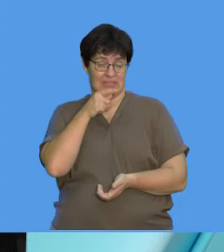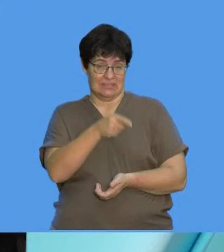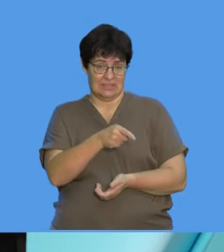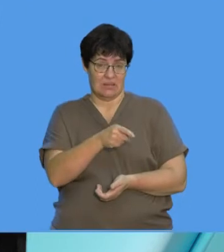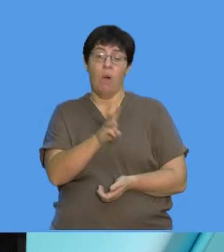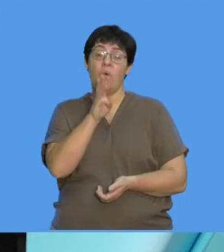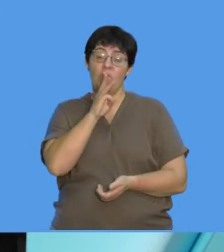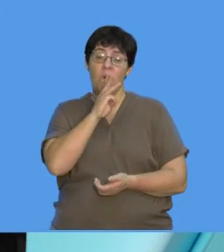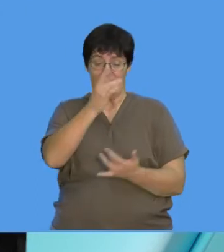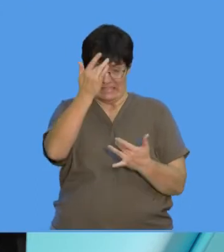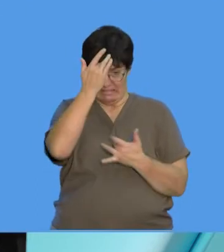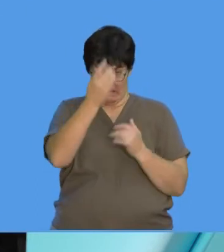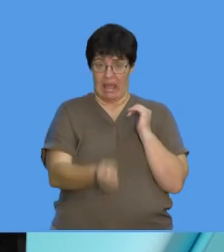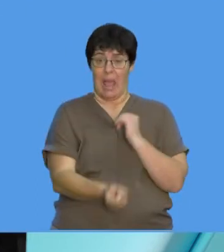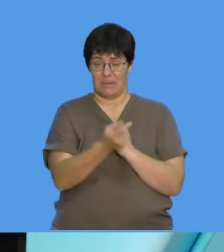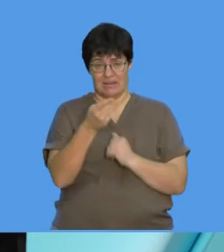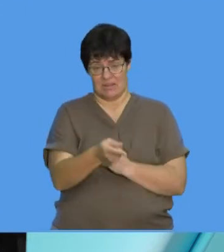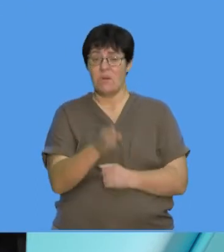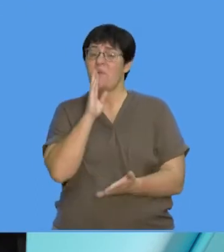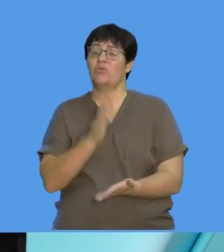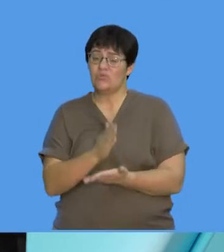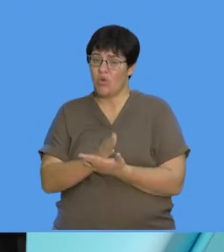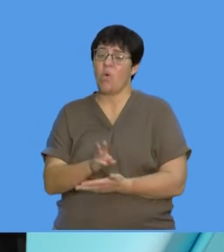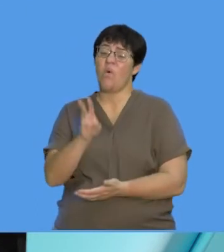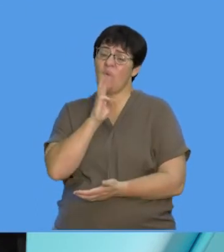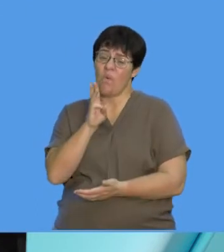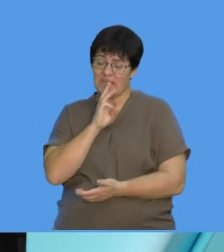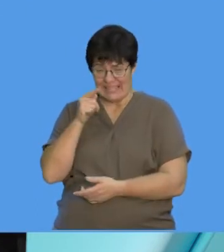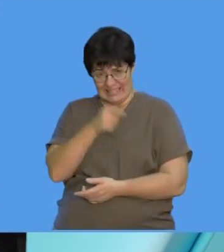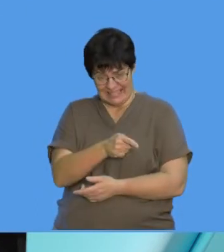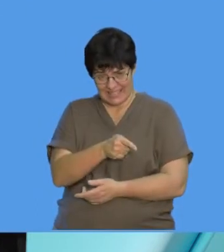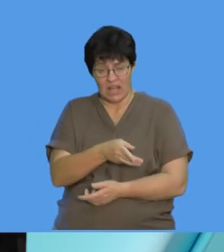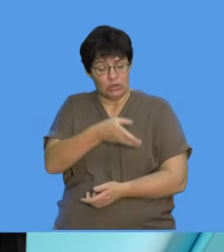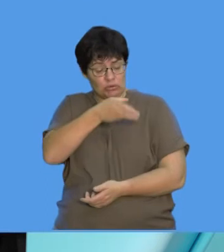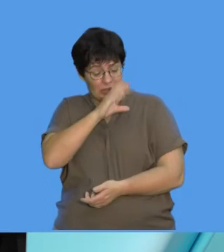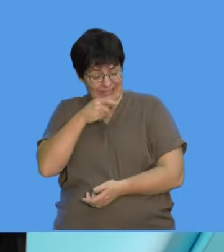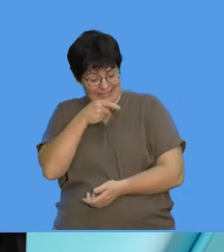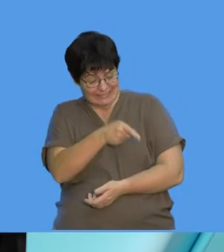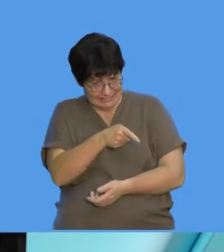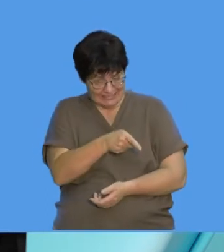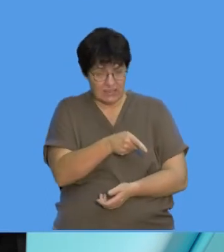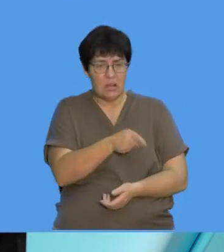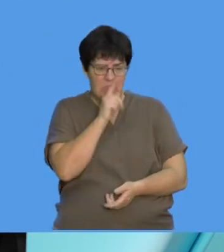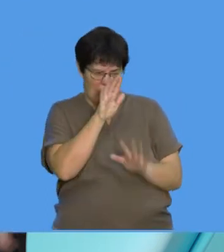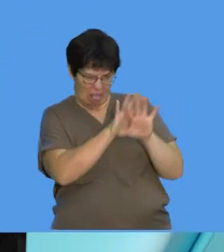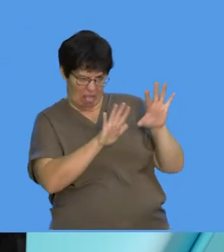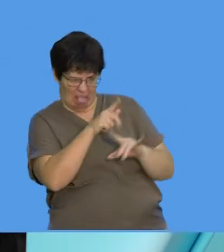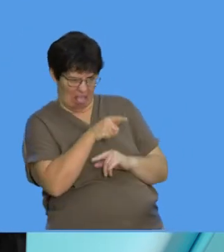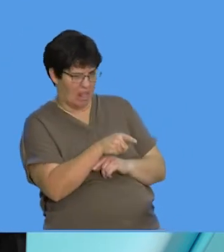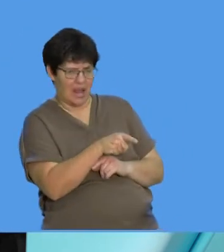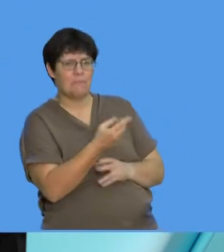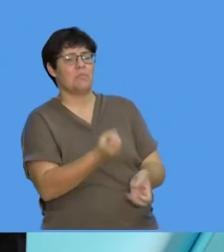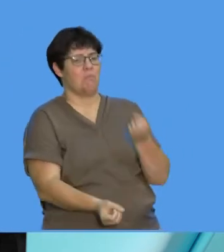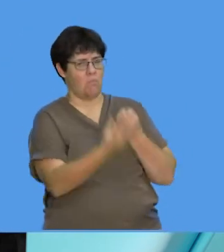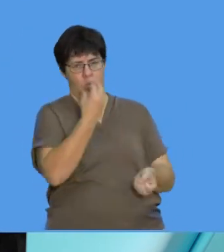of water. Now, the water could make you sick in the first place. So, please make sure that all water, if the water does look